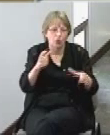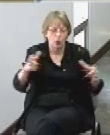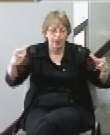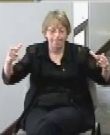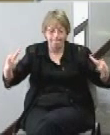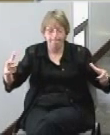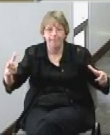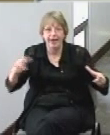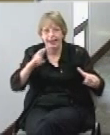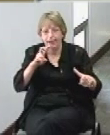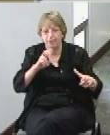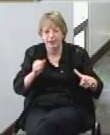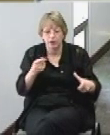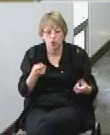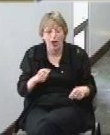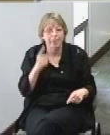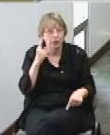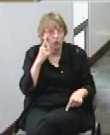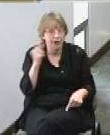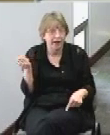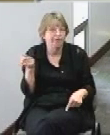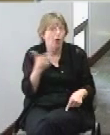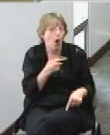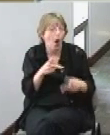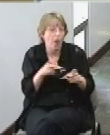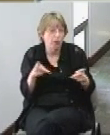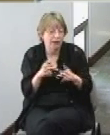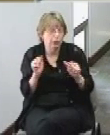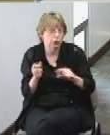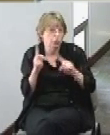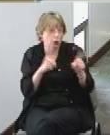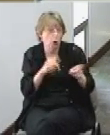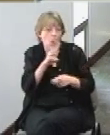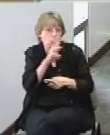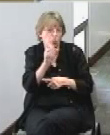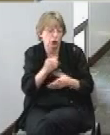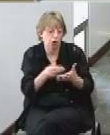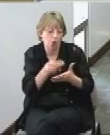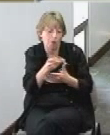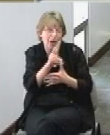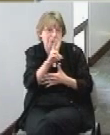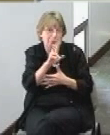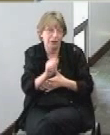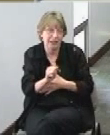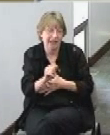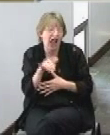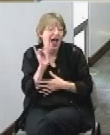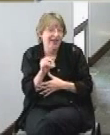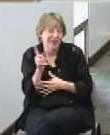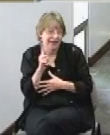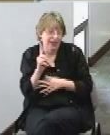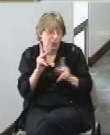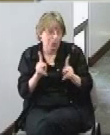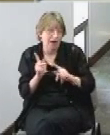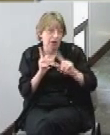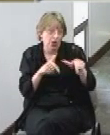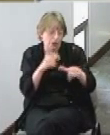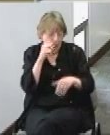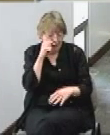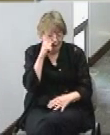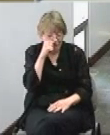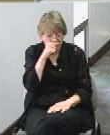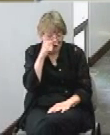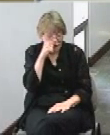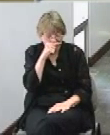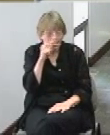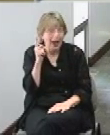so when you think of of all the places you can go to Wichita to buy pizza and that's where people want to go so I think people will be happy with the